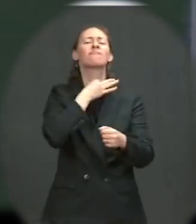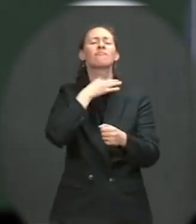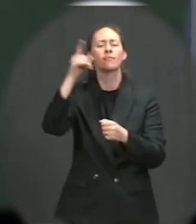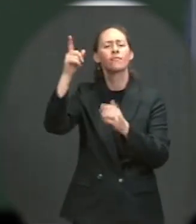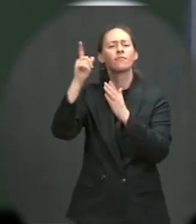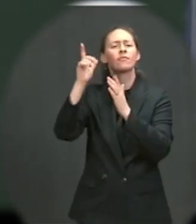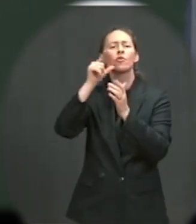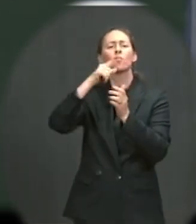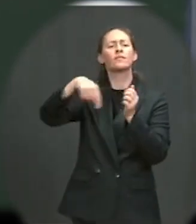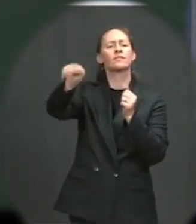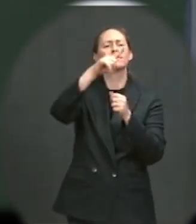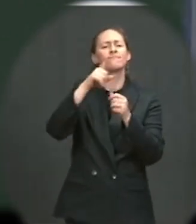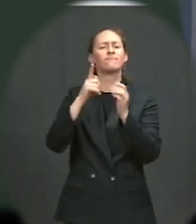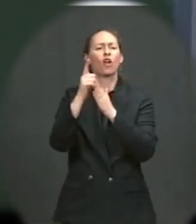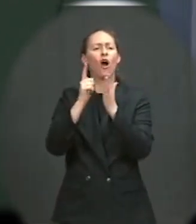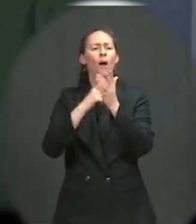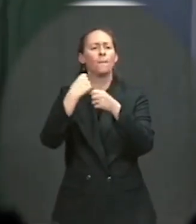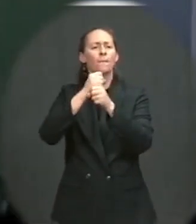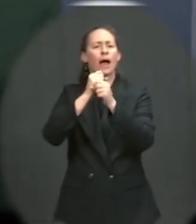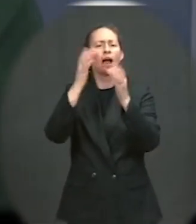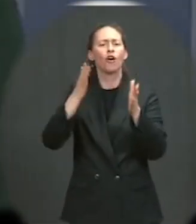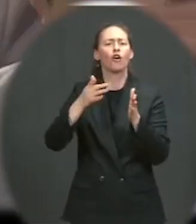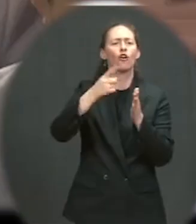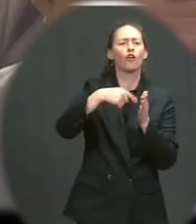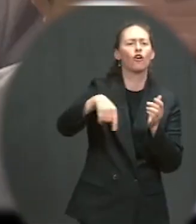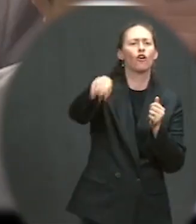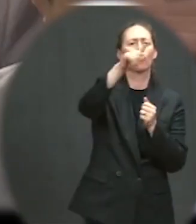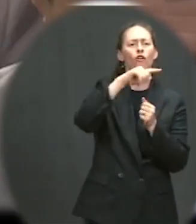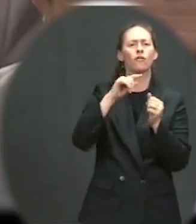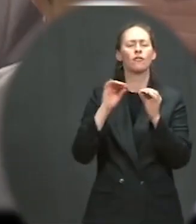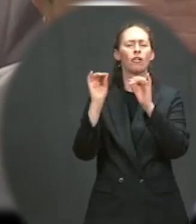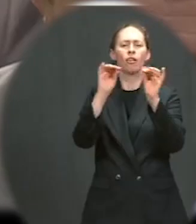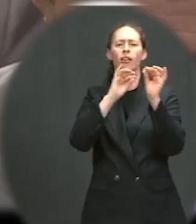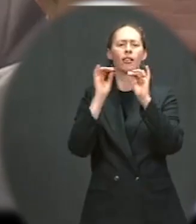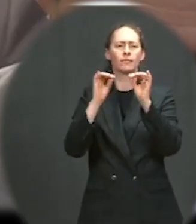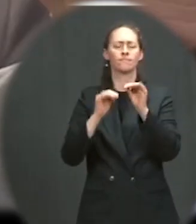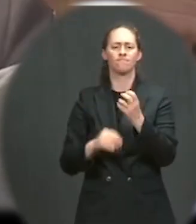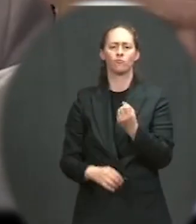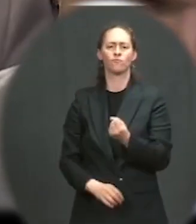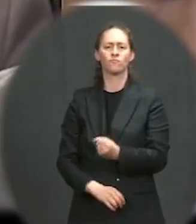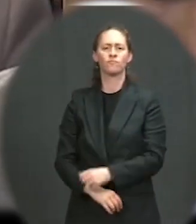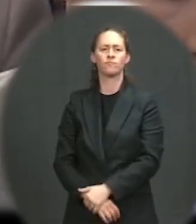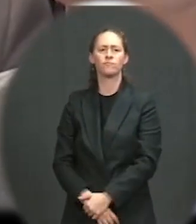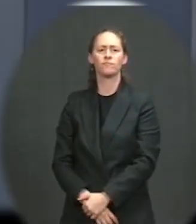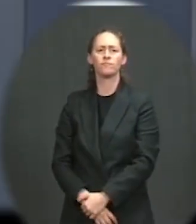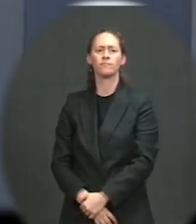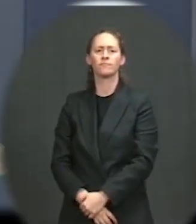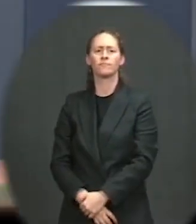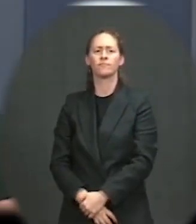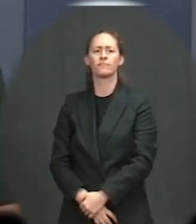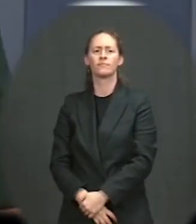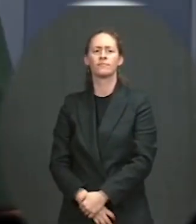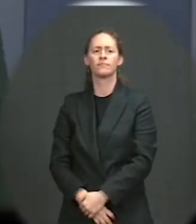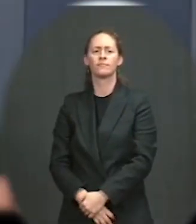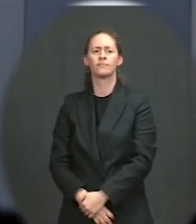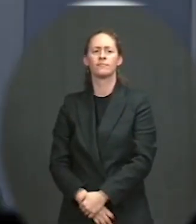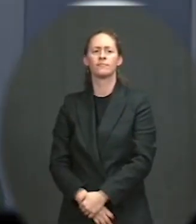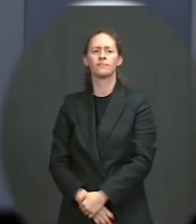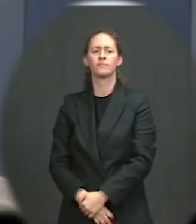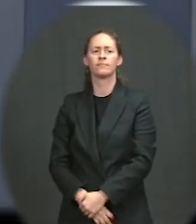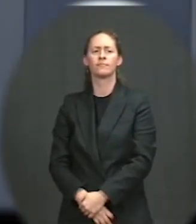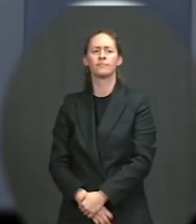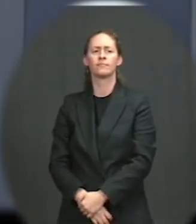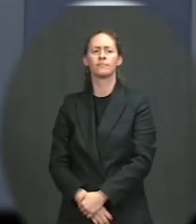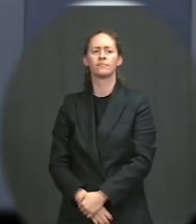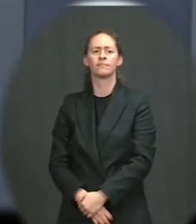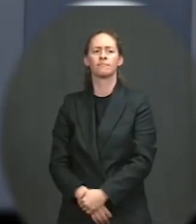moratorium on evictions, which expires at the end of the month. Is that something the administration is considering, and why or why not? Sure. Well, let me first say that that